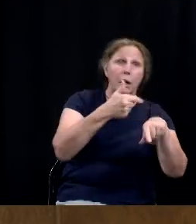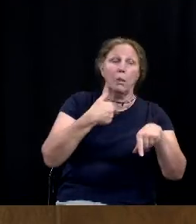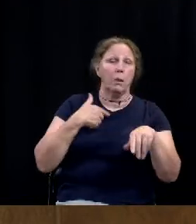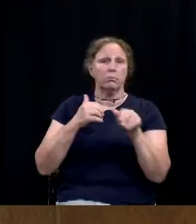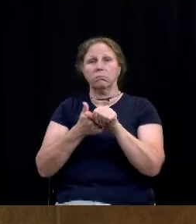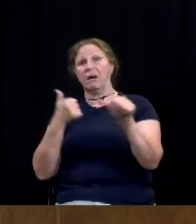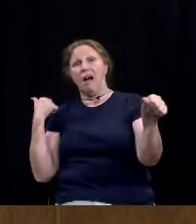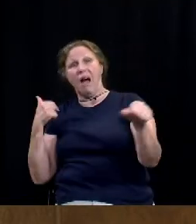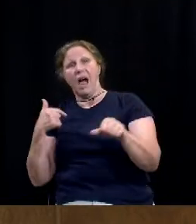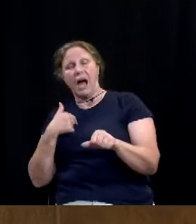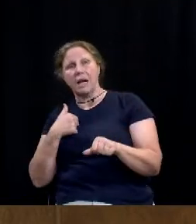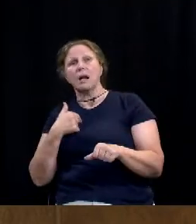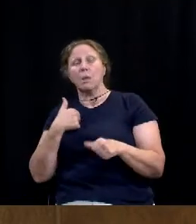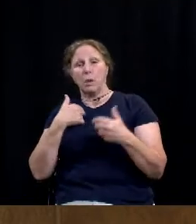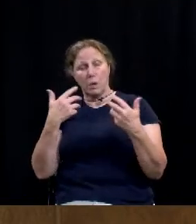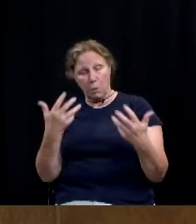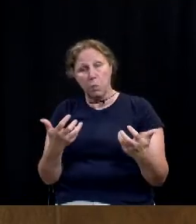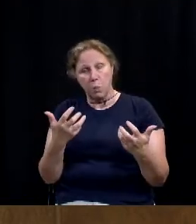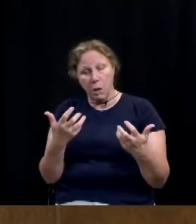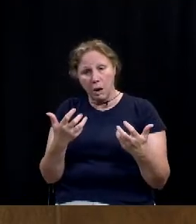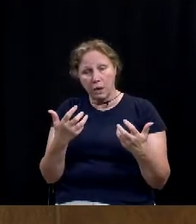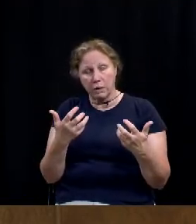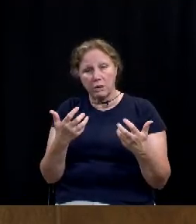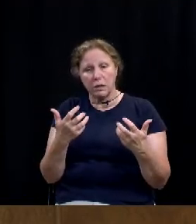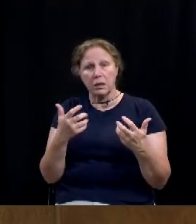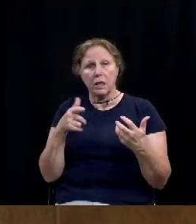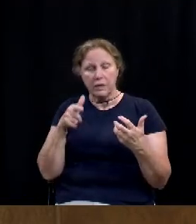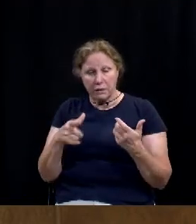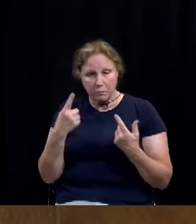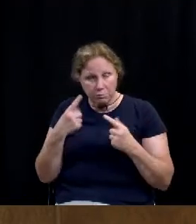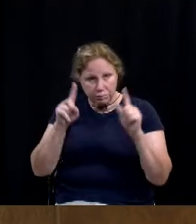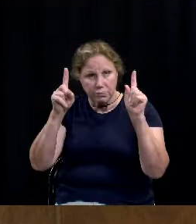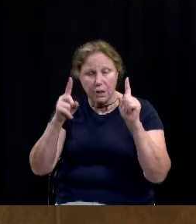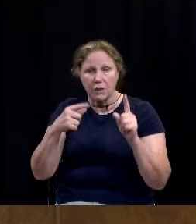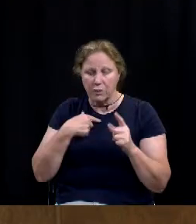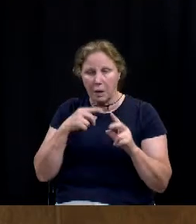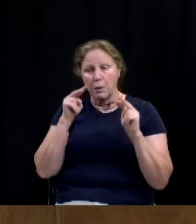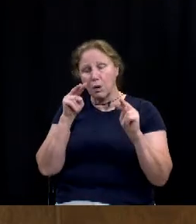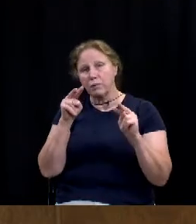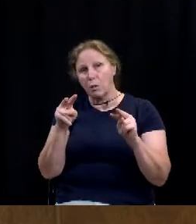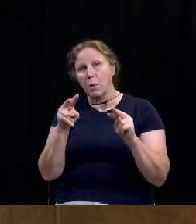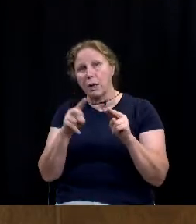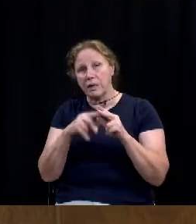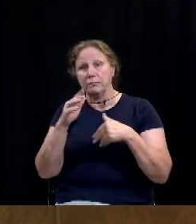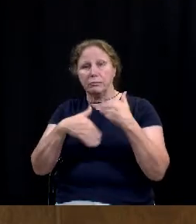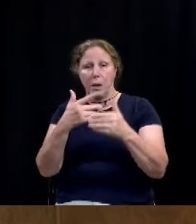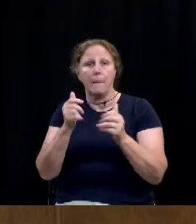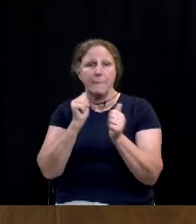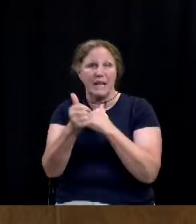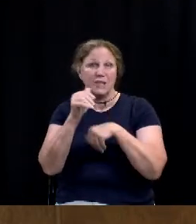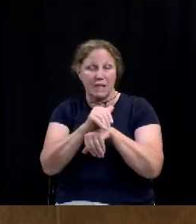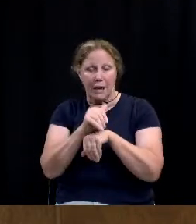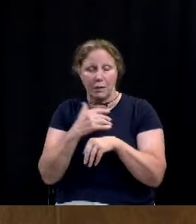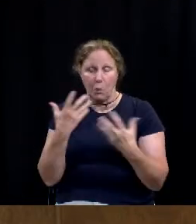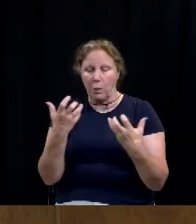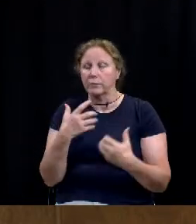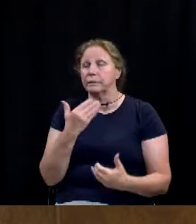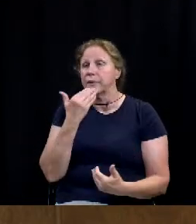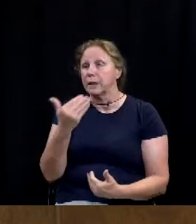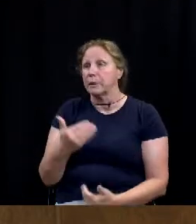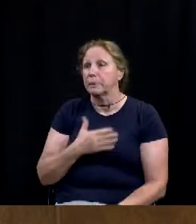want to be like in getting this done. And so I'm looking forward to hopefully getting this passed tonight. Appreciate it.